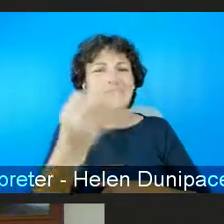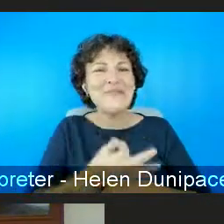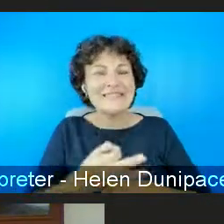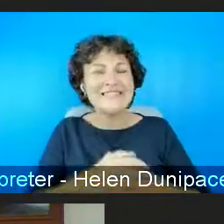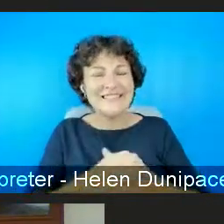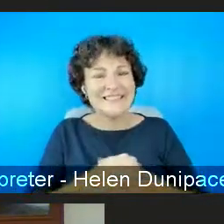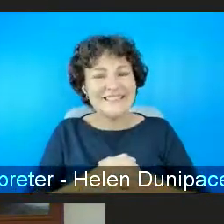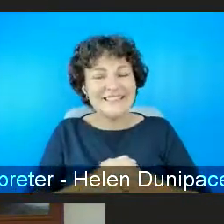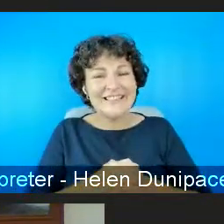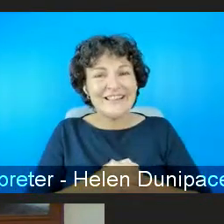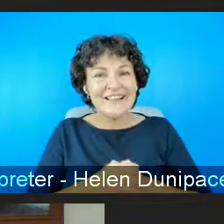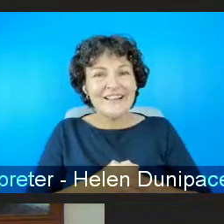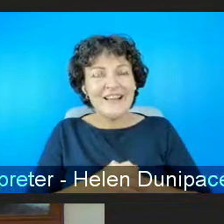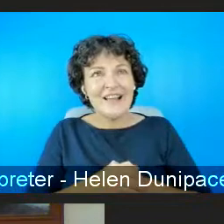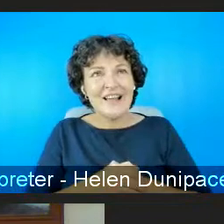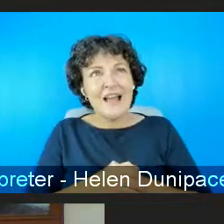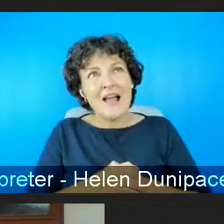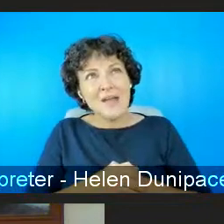i think